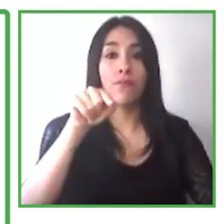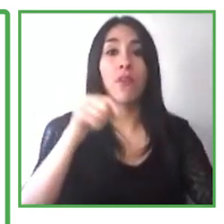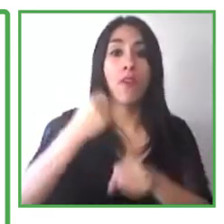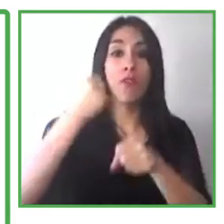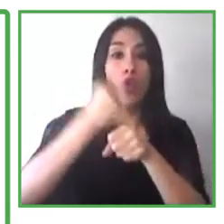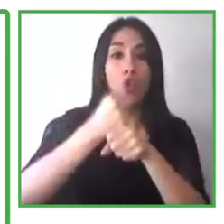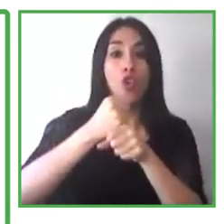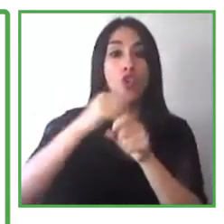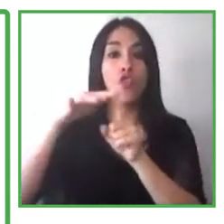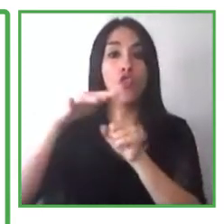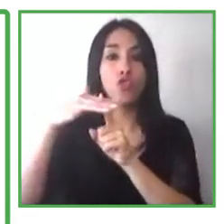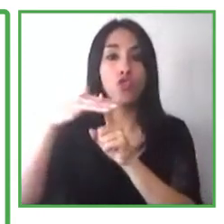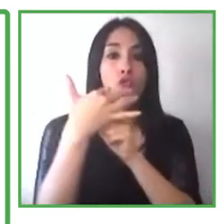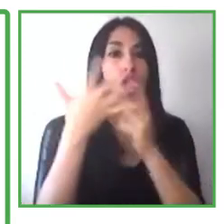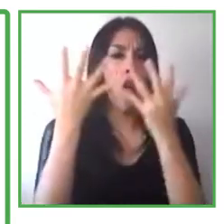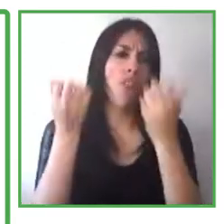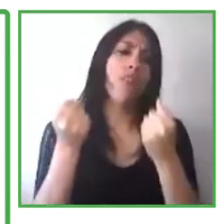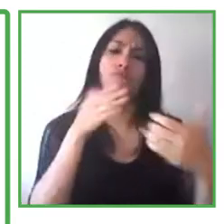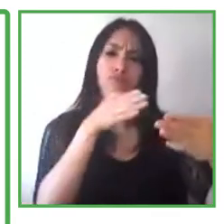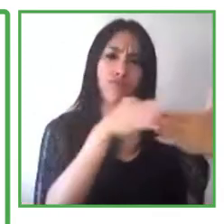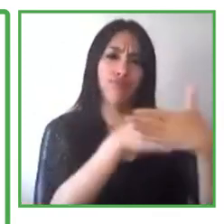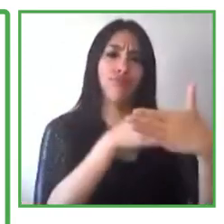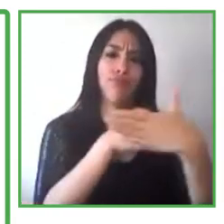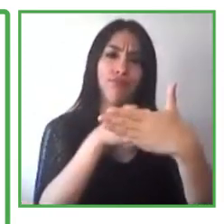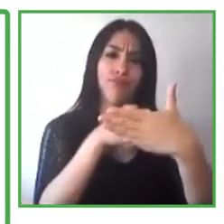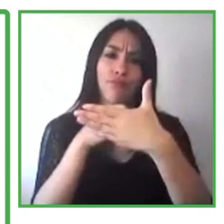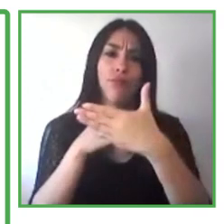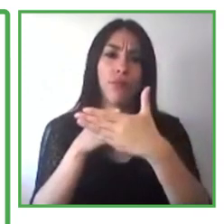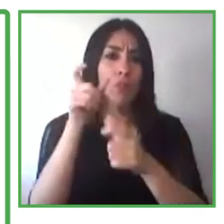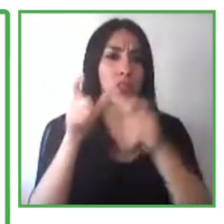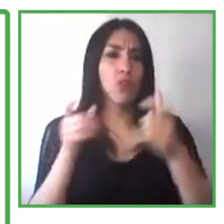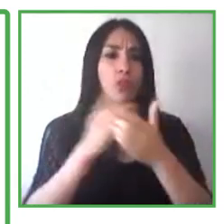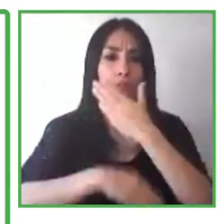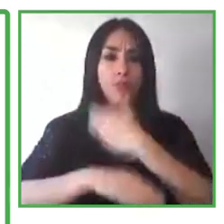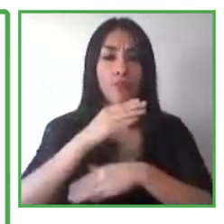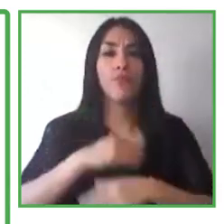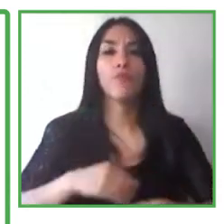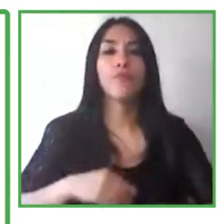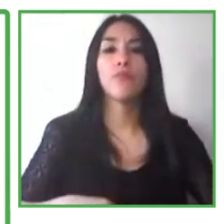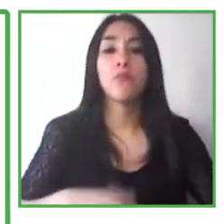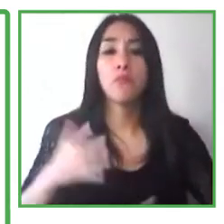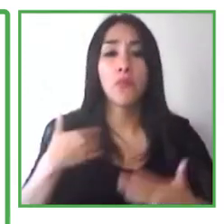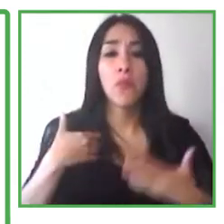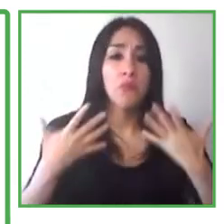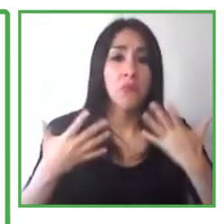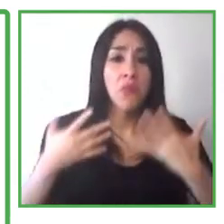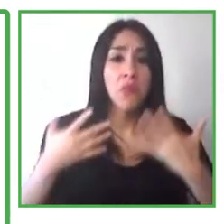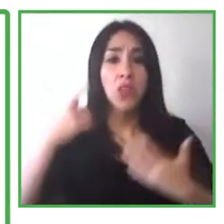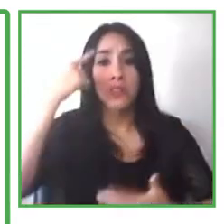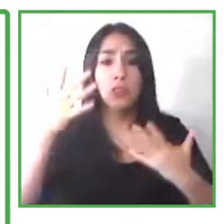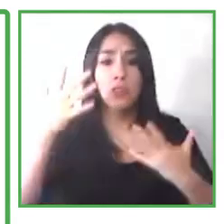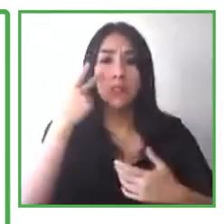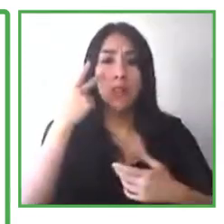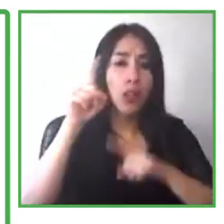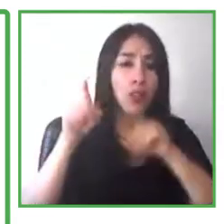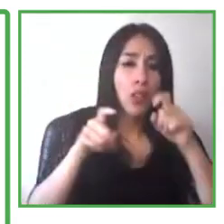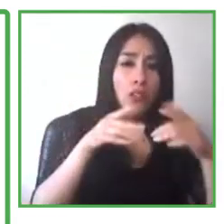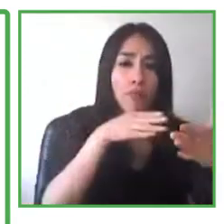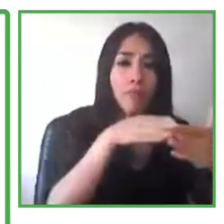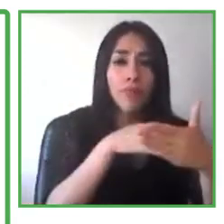in terms of what I think the barriers are. Number one, it's sort of an onion. So you peel one layer of the onion and you go to the next layer.